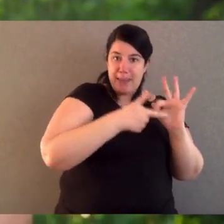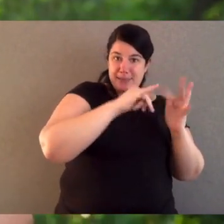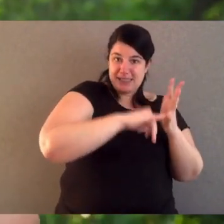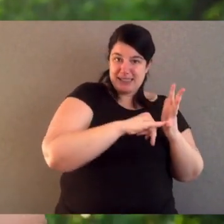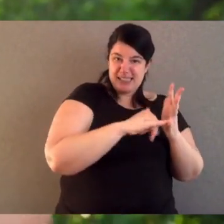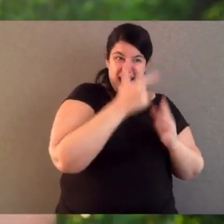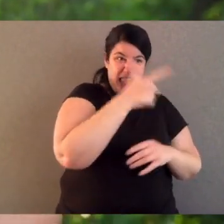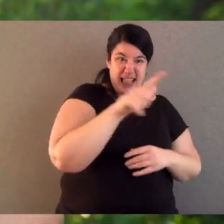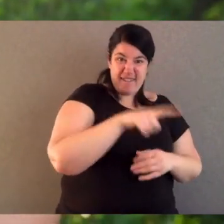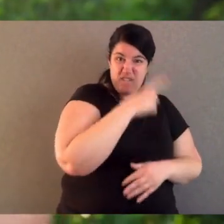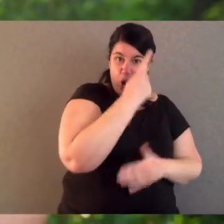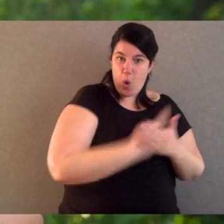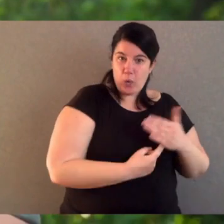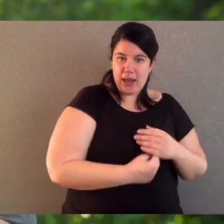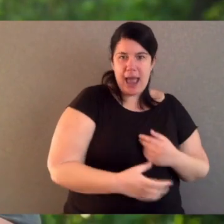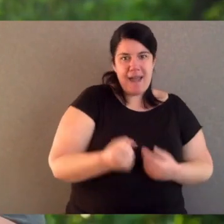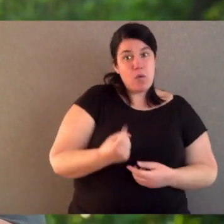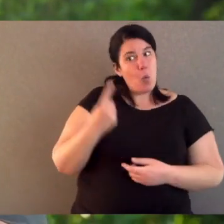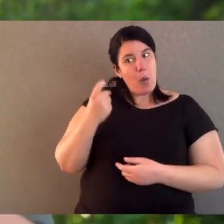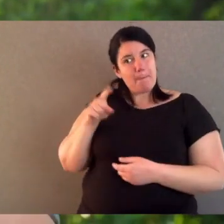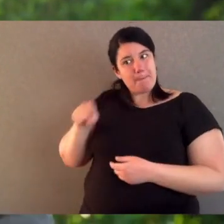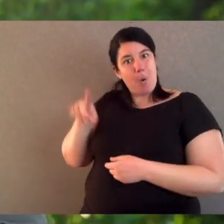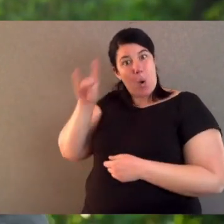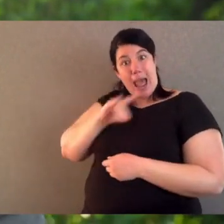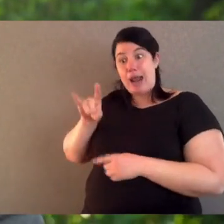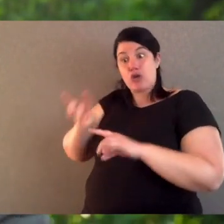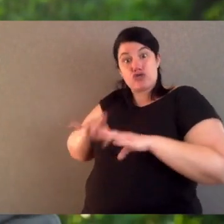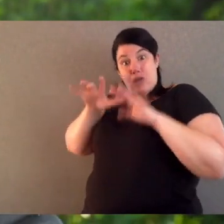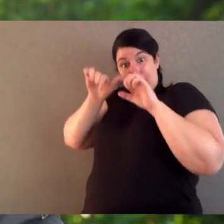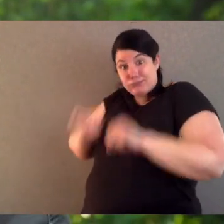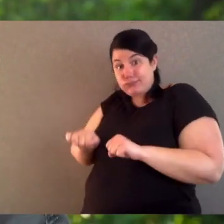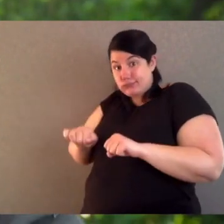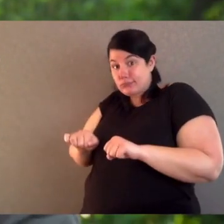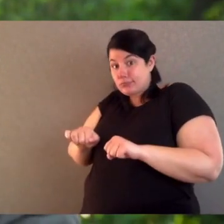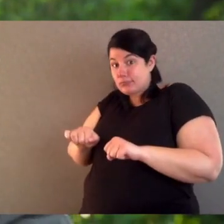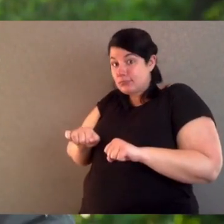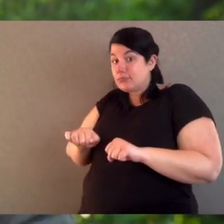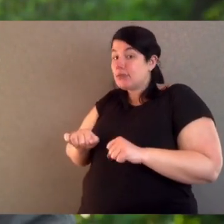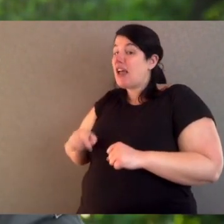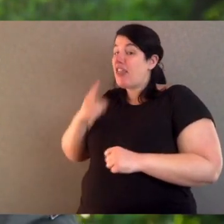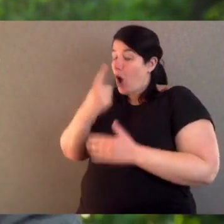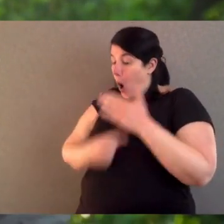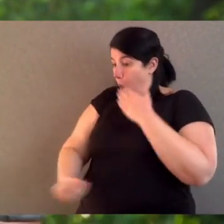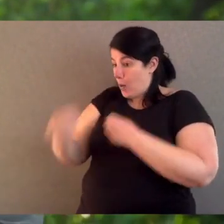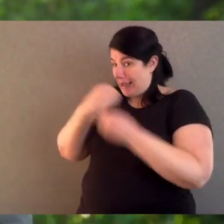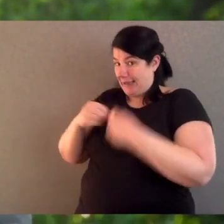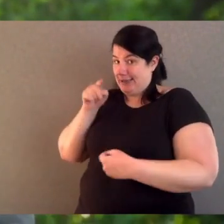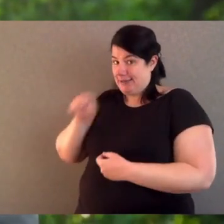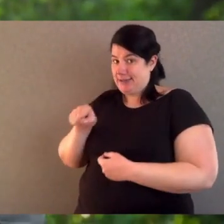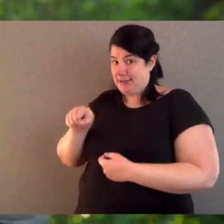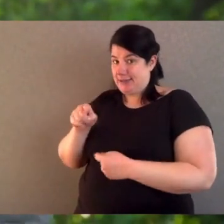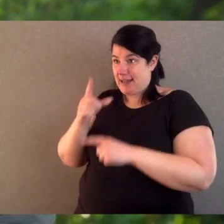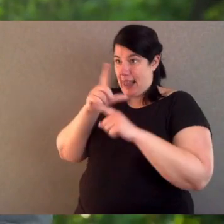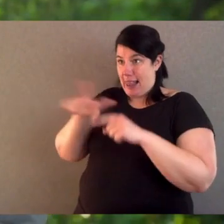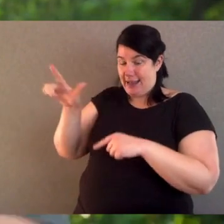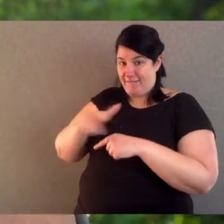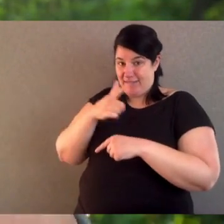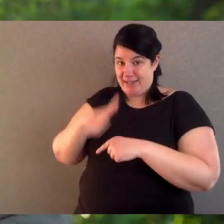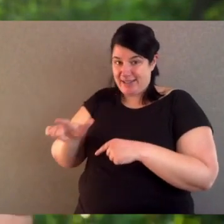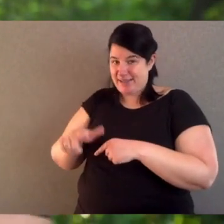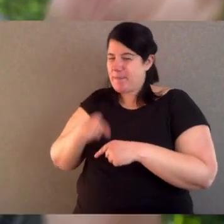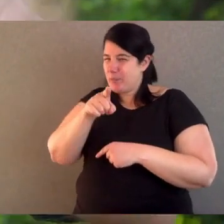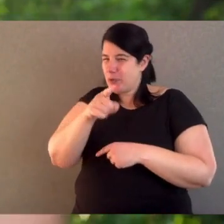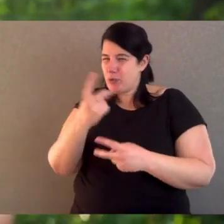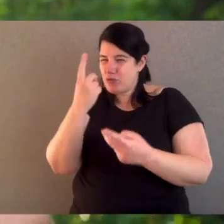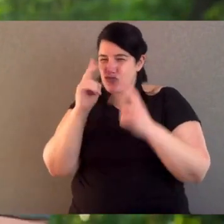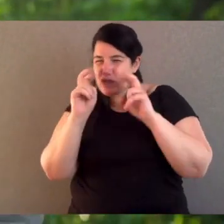eucalyptus. But there is one other species of Australian marsupial that only eats eucalyptus. What is it? It's your